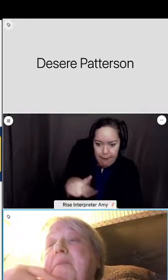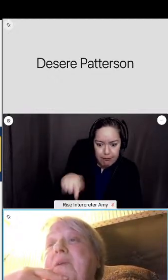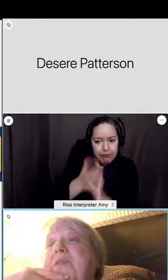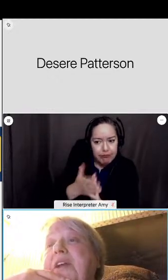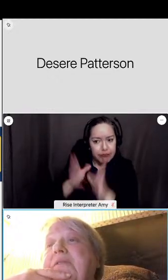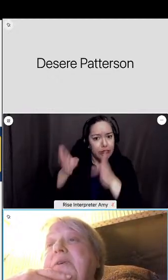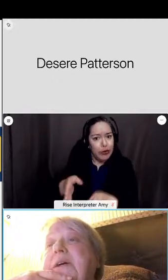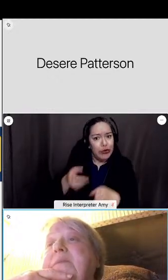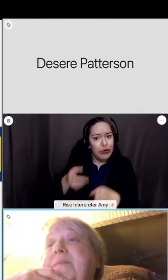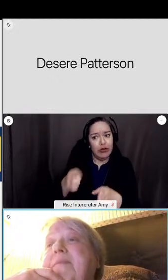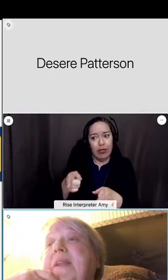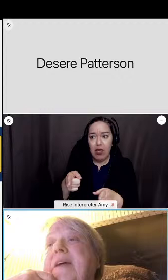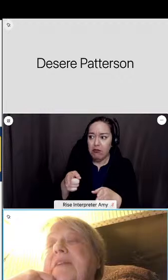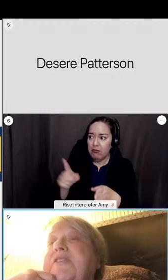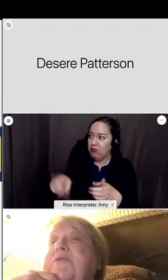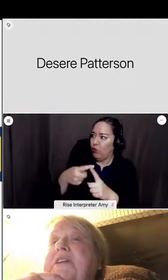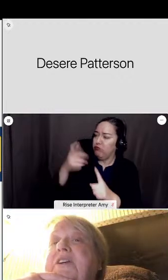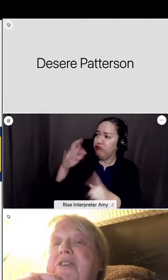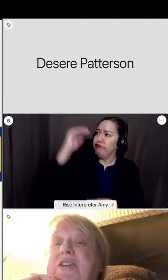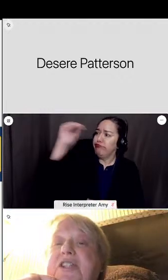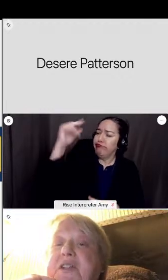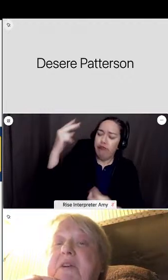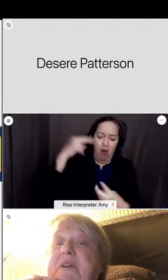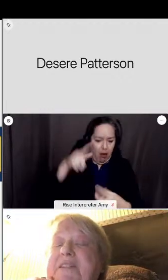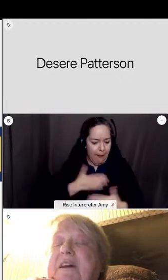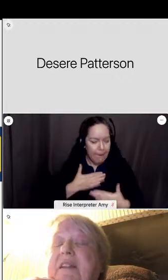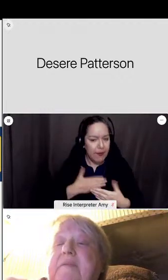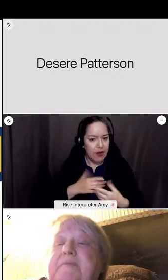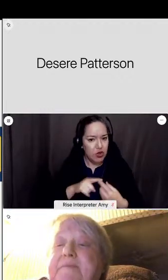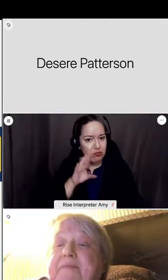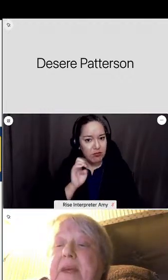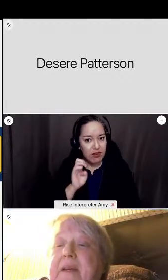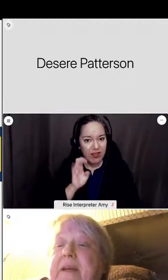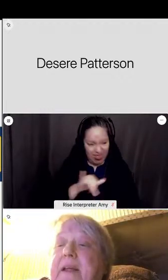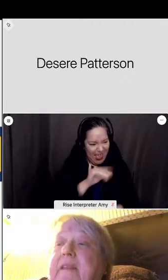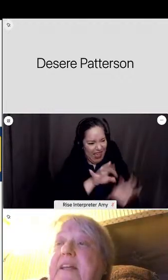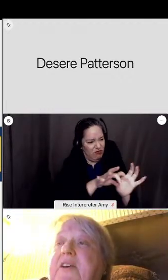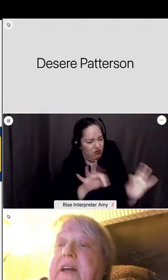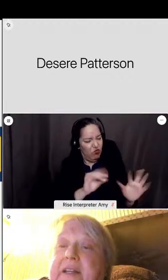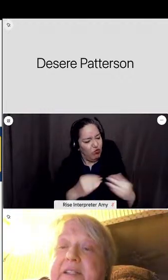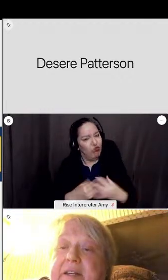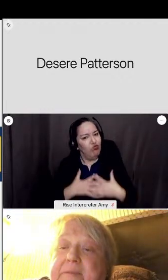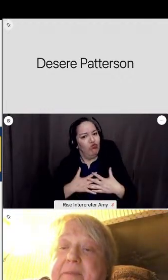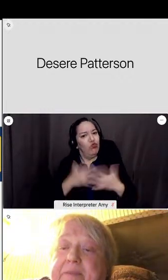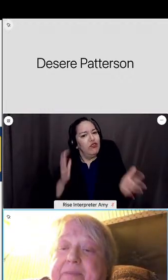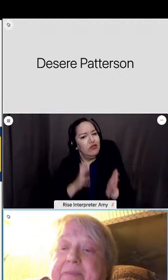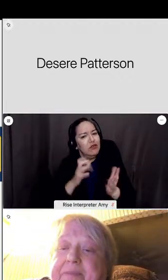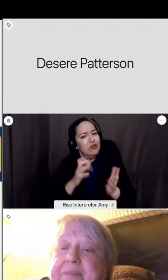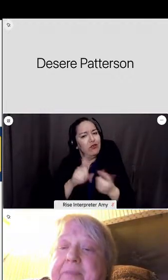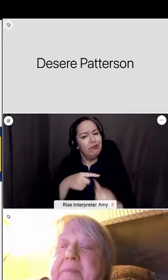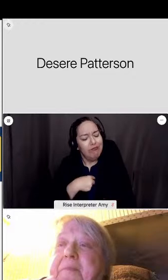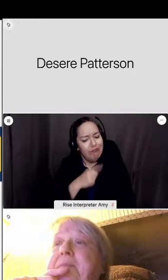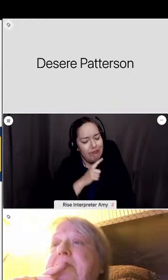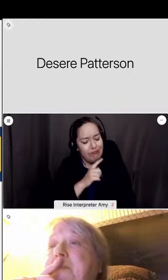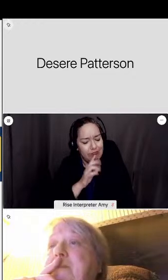they'll be happy to be when they grow up that's really encouraging to me when i saw that that's all i had to say